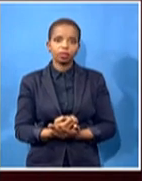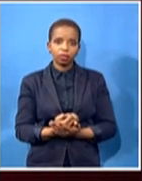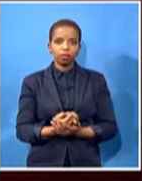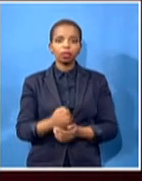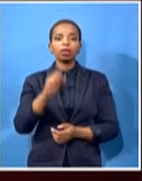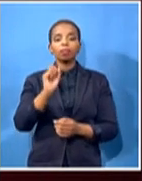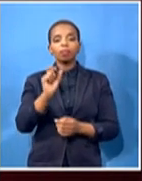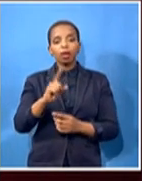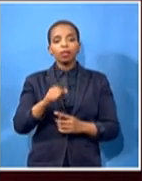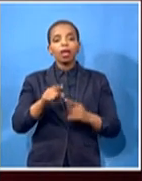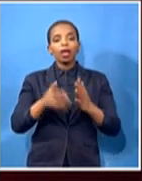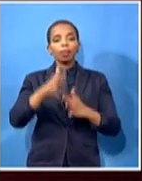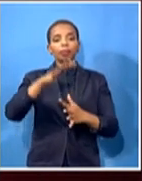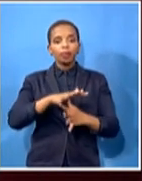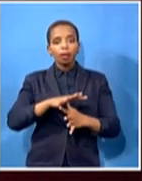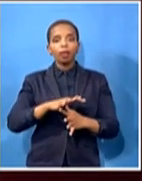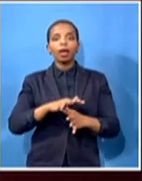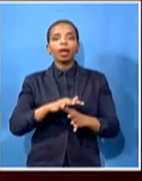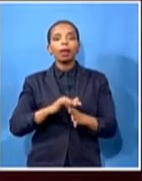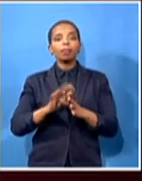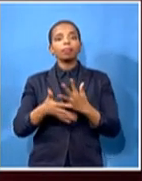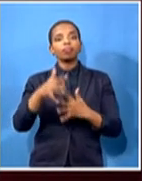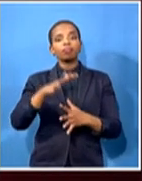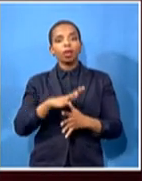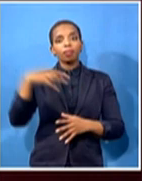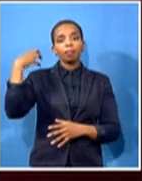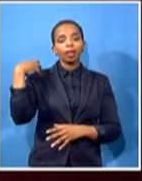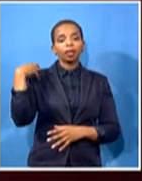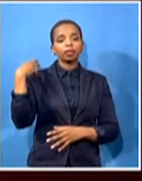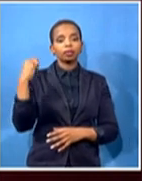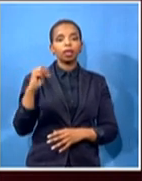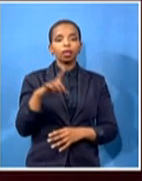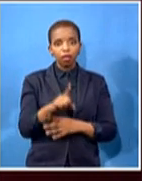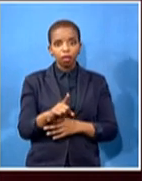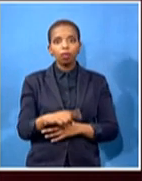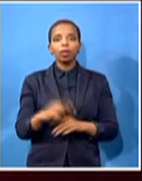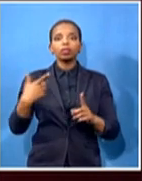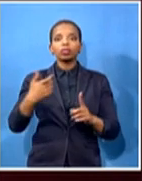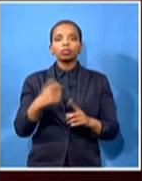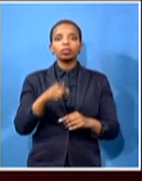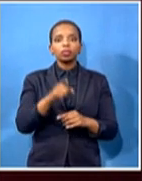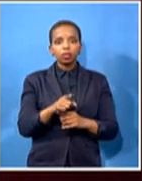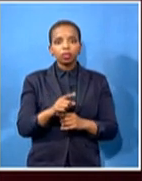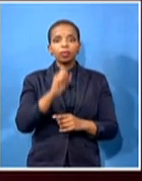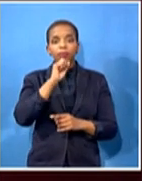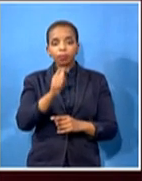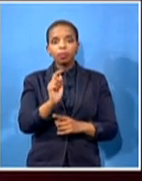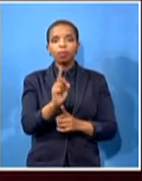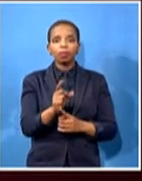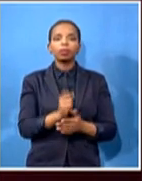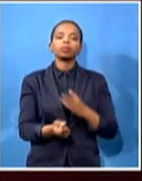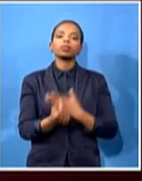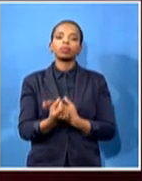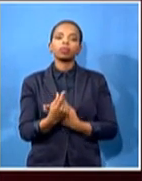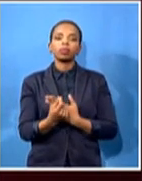There will be still room, I think, for speculations going onwards. But hopefully this puts more or less an end